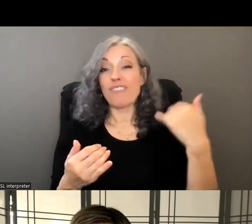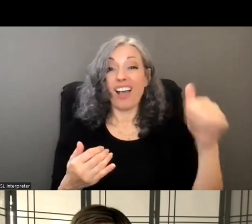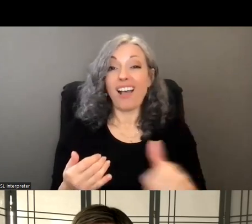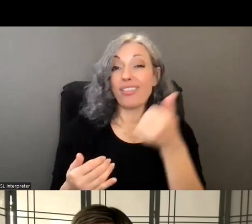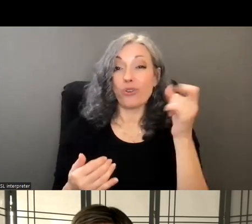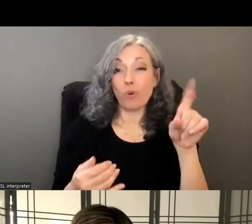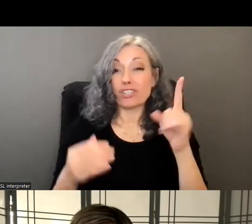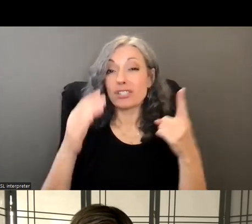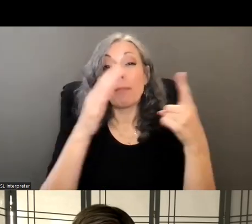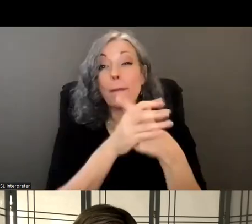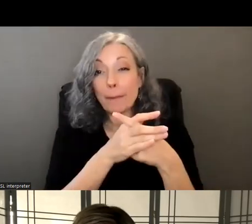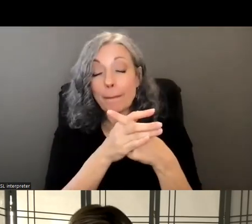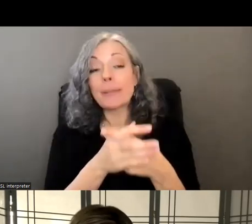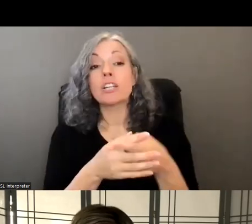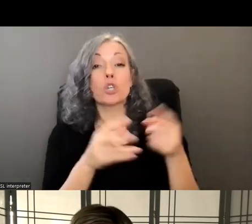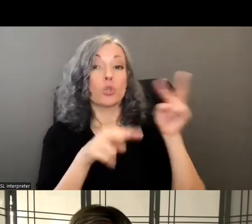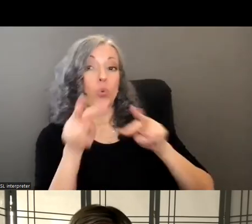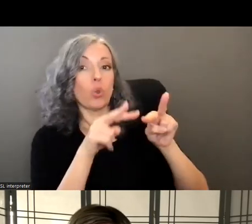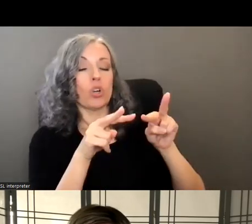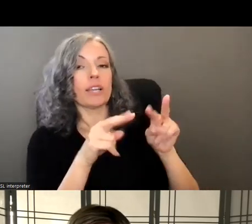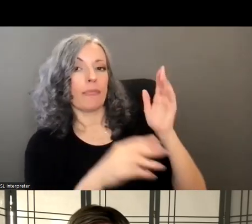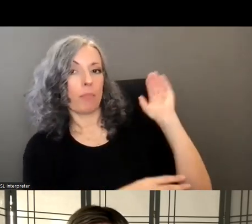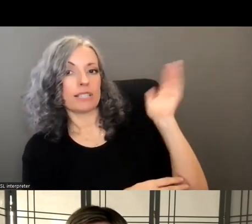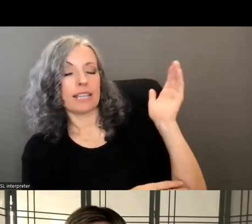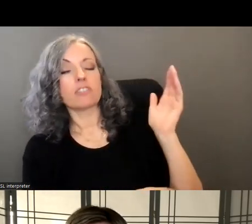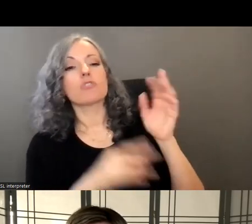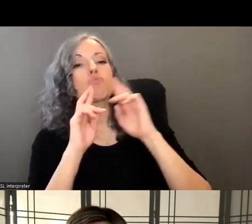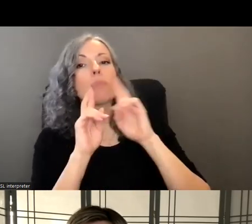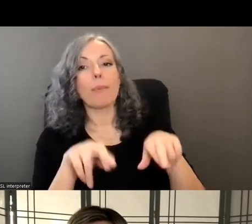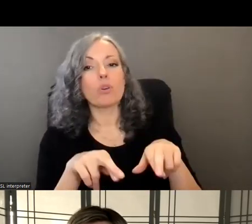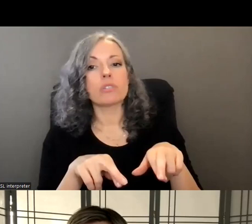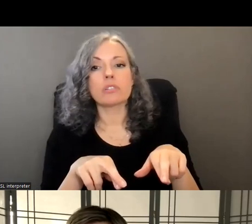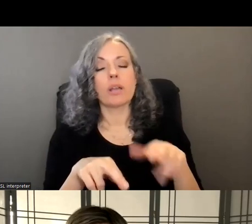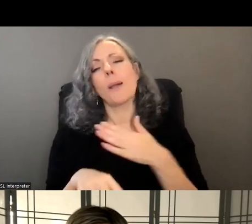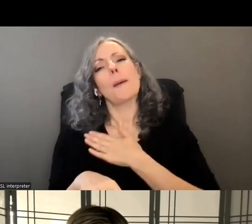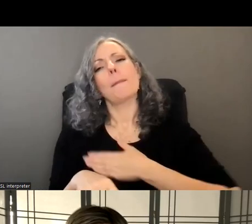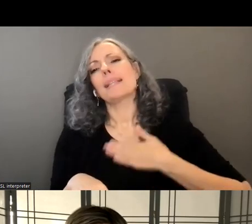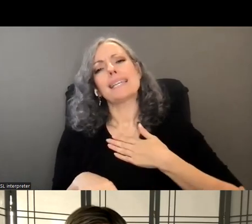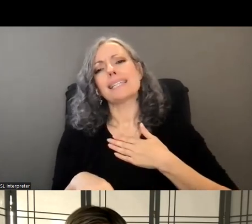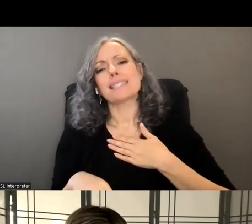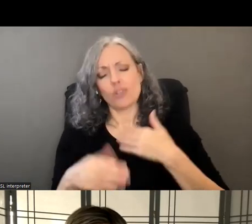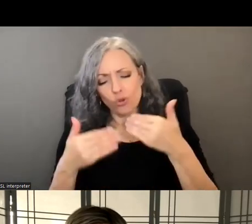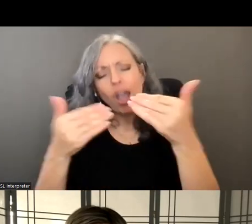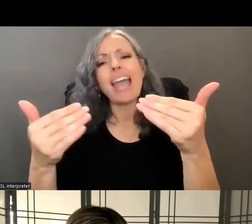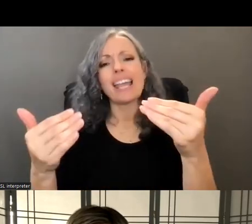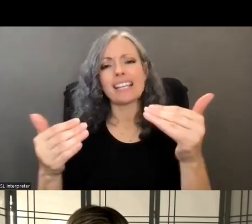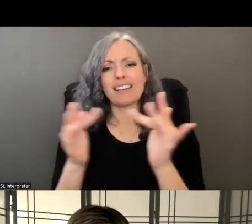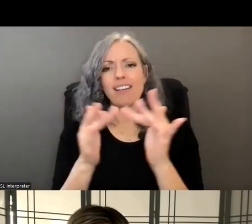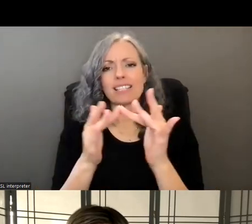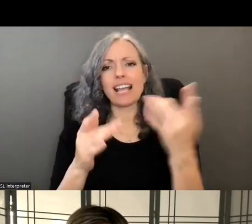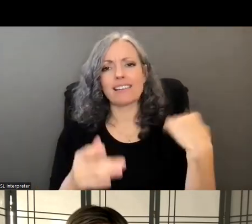up if once you take a look at the presentations and the reports and so on don't please don't hesitate to reach out um